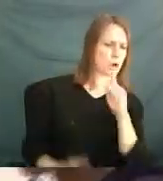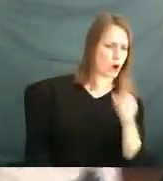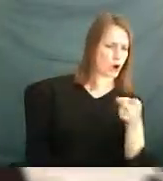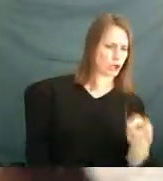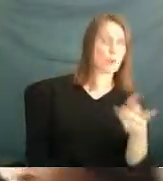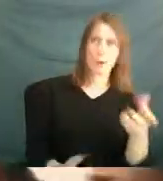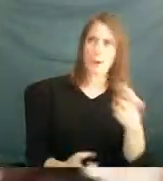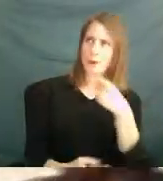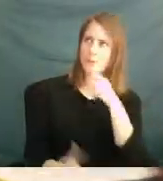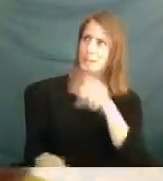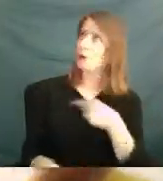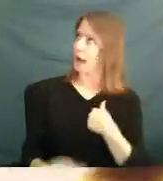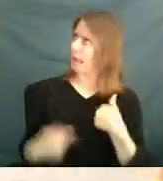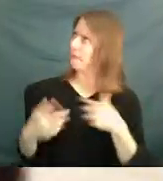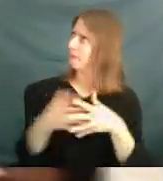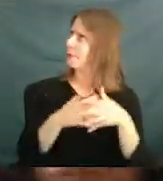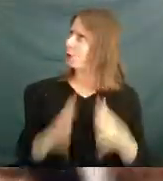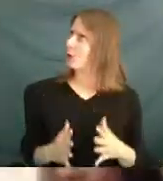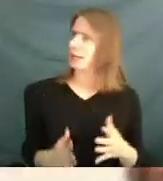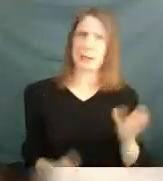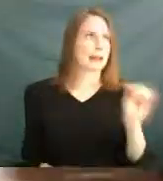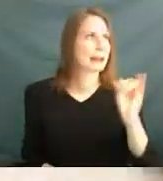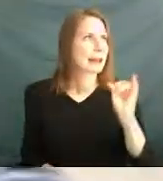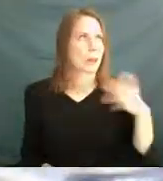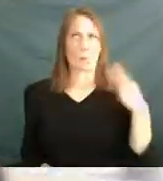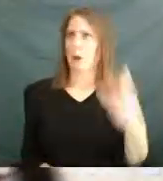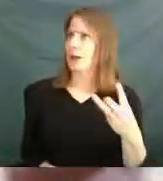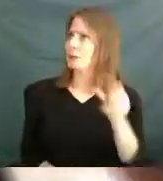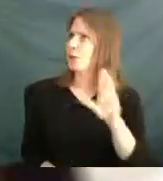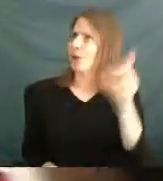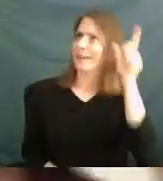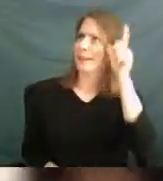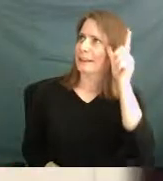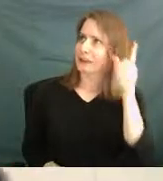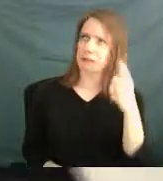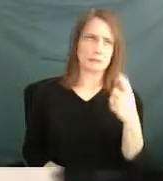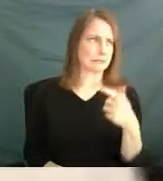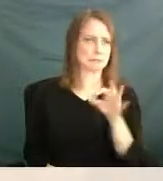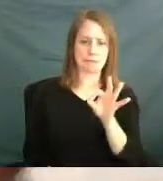Washington or Abraham Lincoln. I'm as American as Frederick Douglass. I'm one of them.